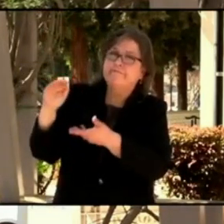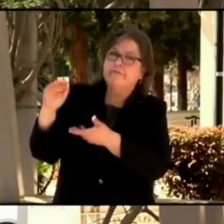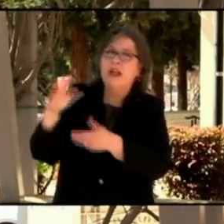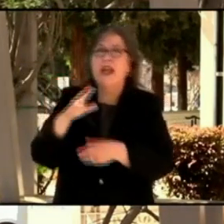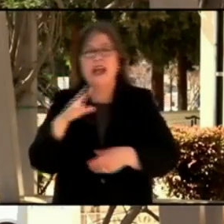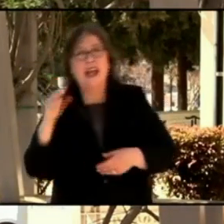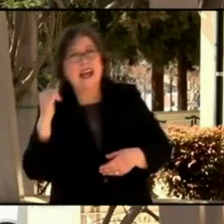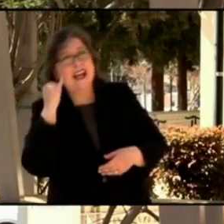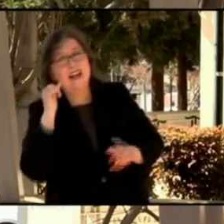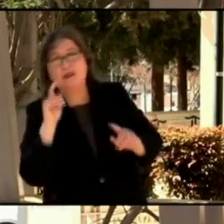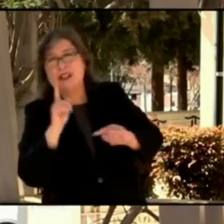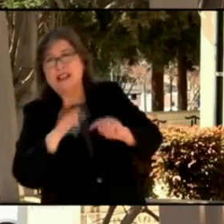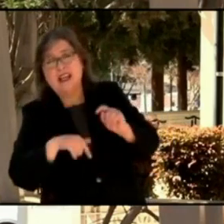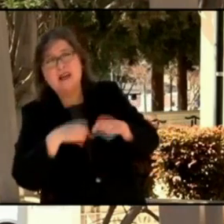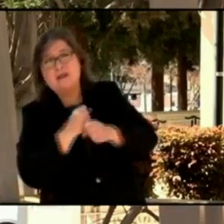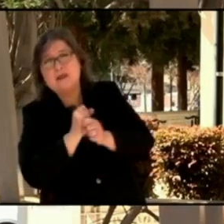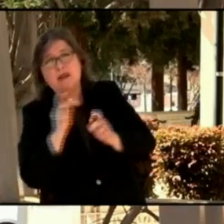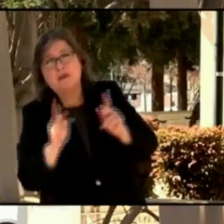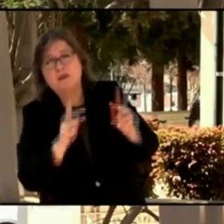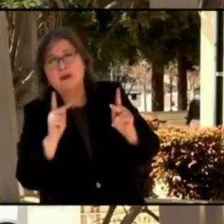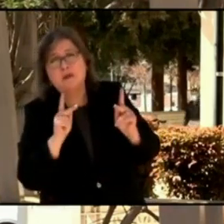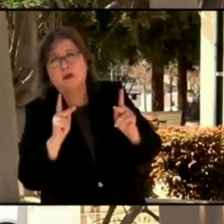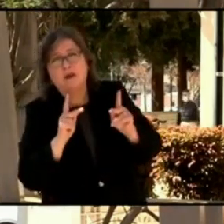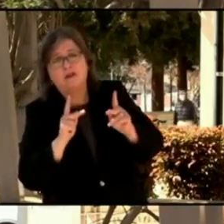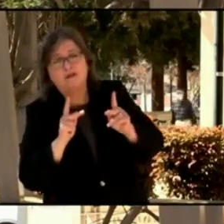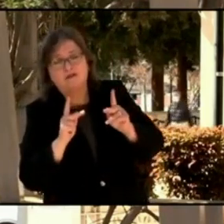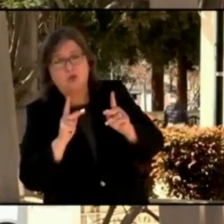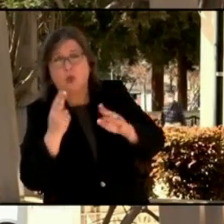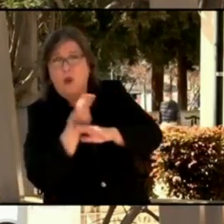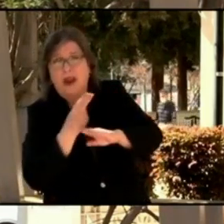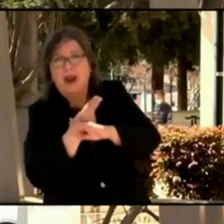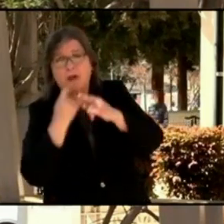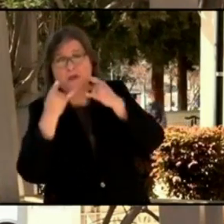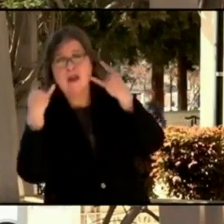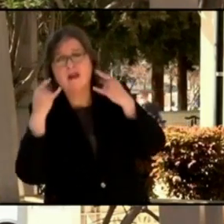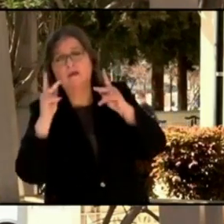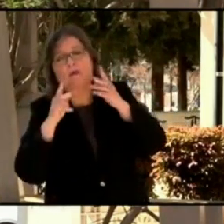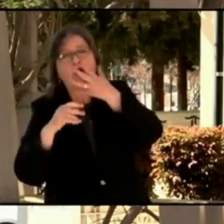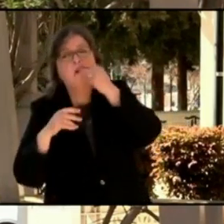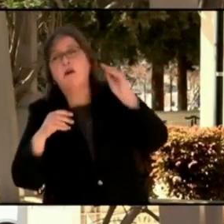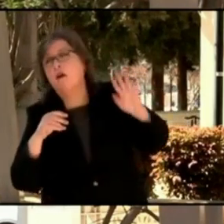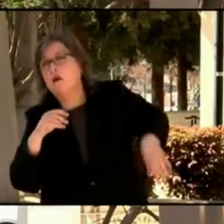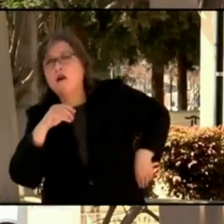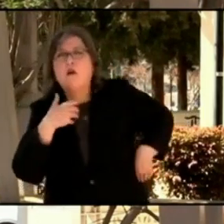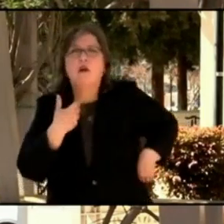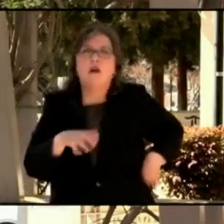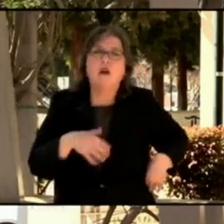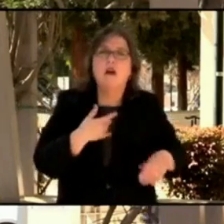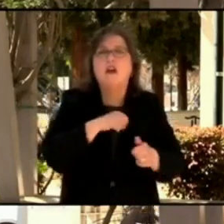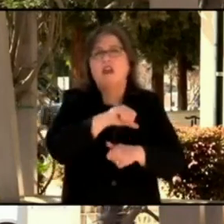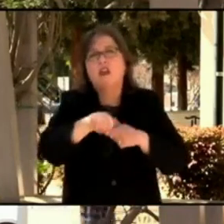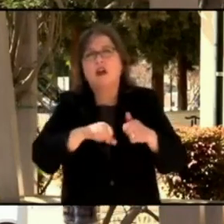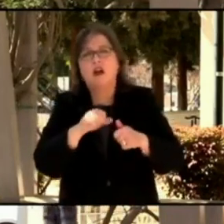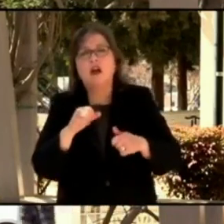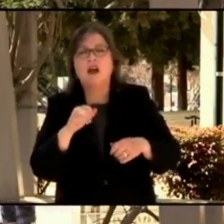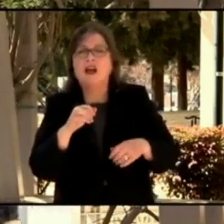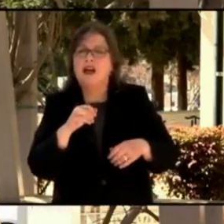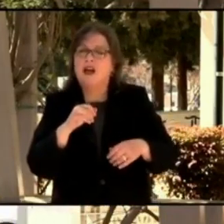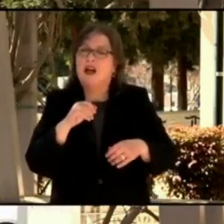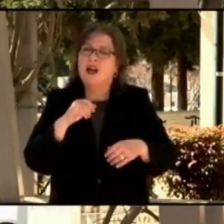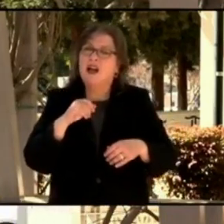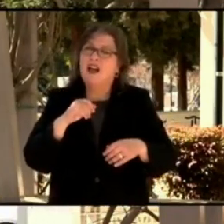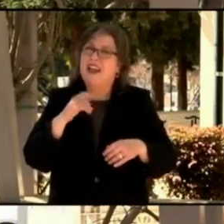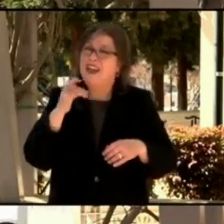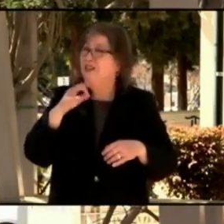masks, we do anticipate that we'll have another surge. I would hope that it would be a swell, not a